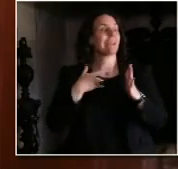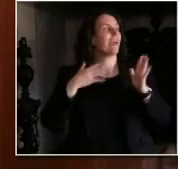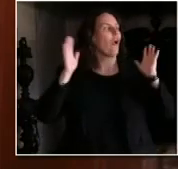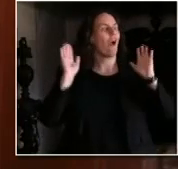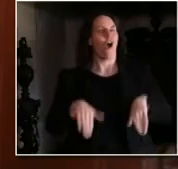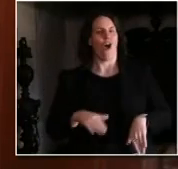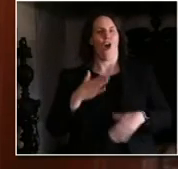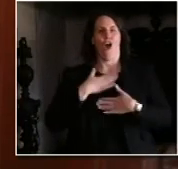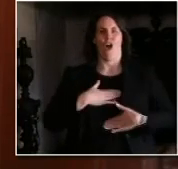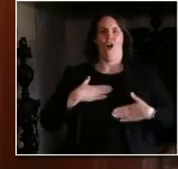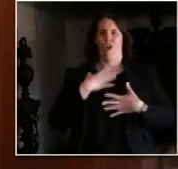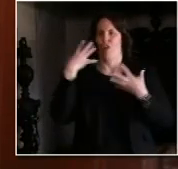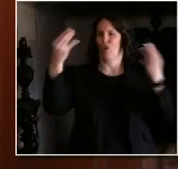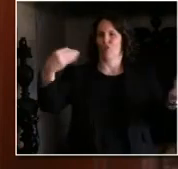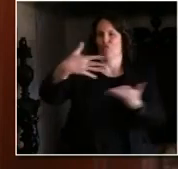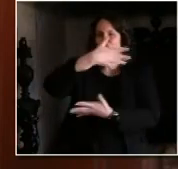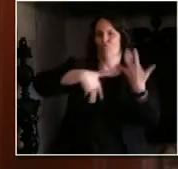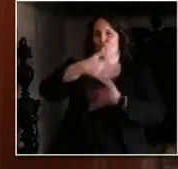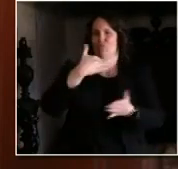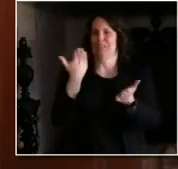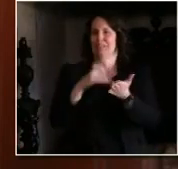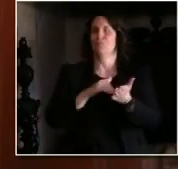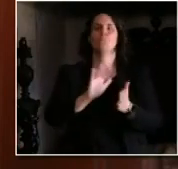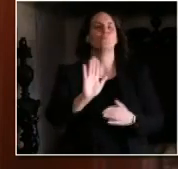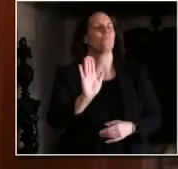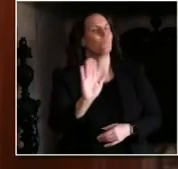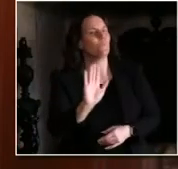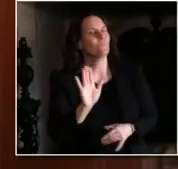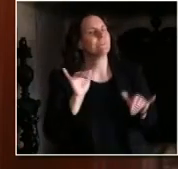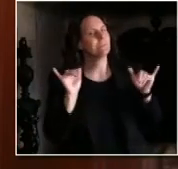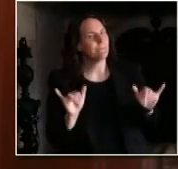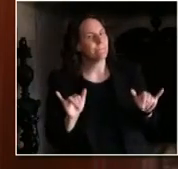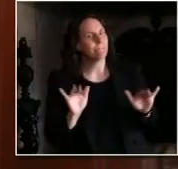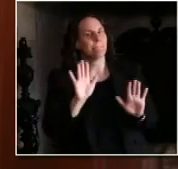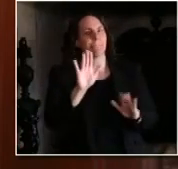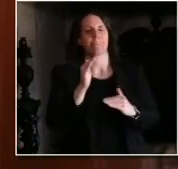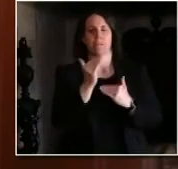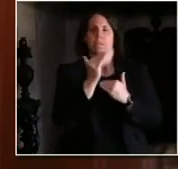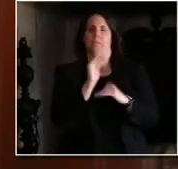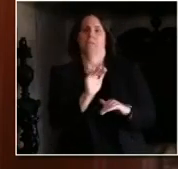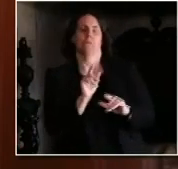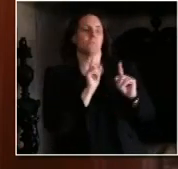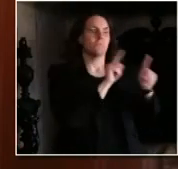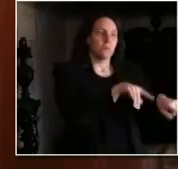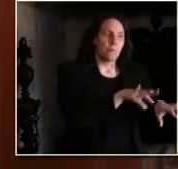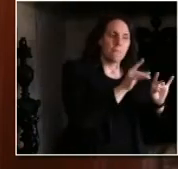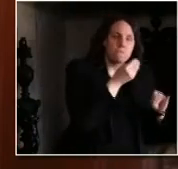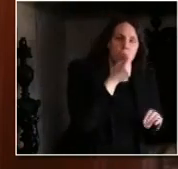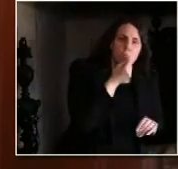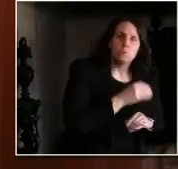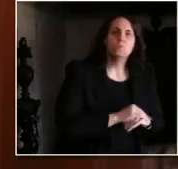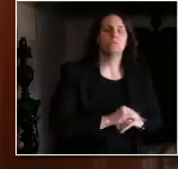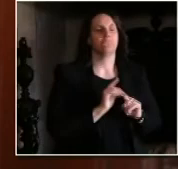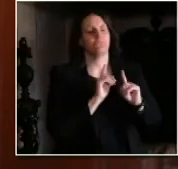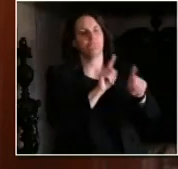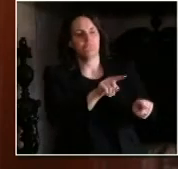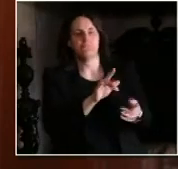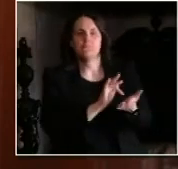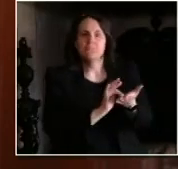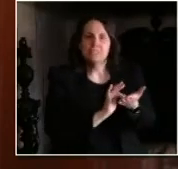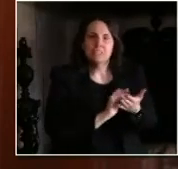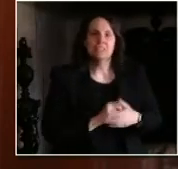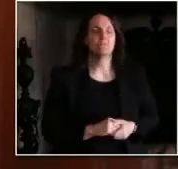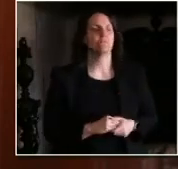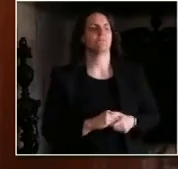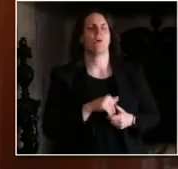doctor, grabbing groceries, or getting medication. Now, I know a lot of folks are concerned about the effects